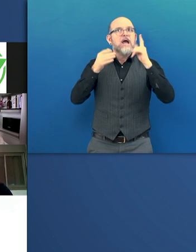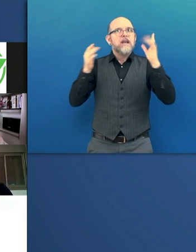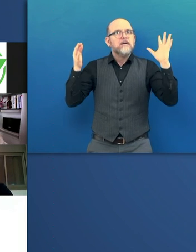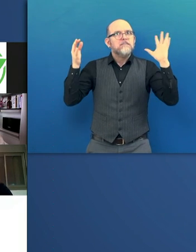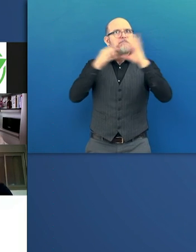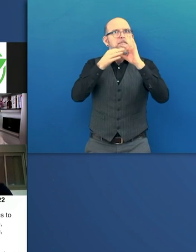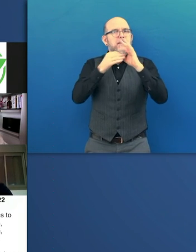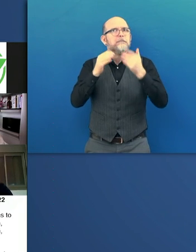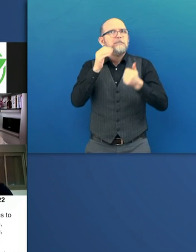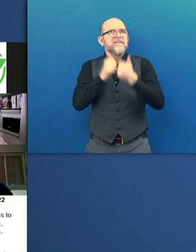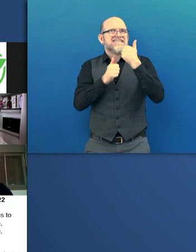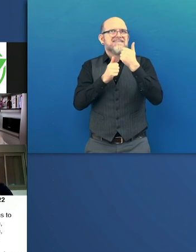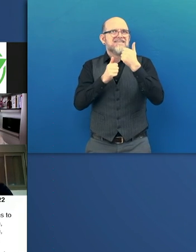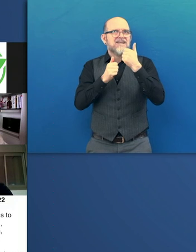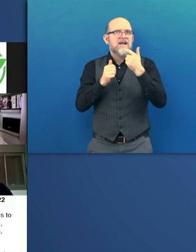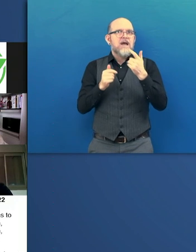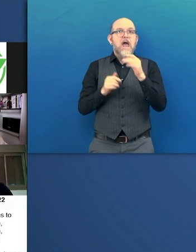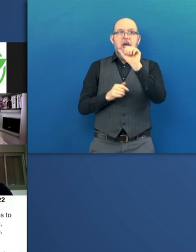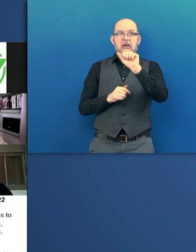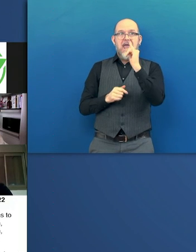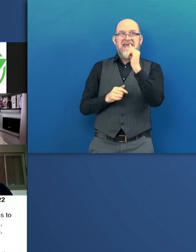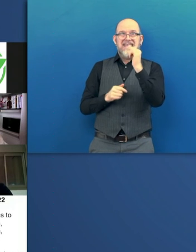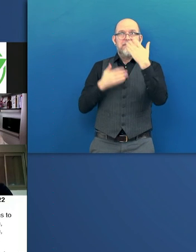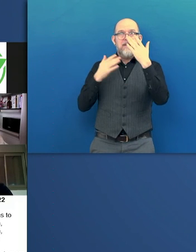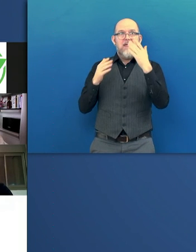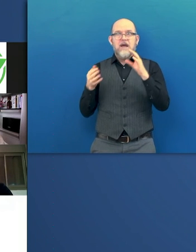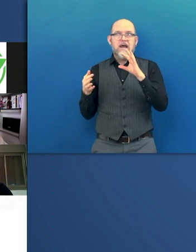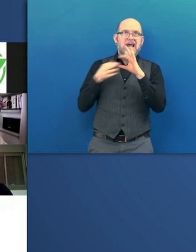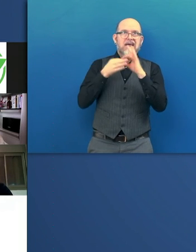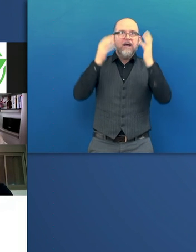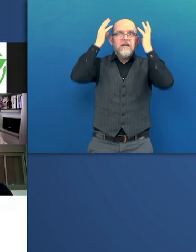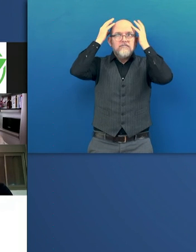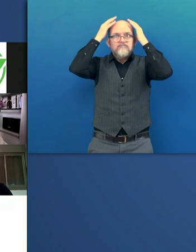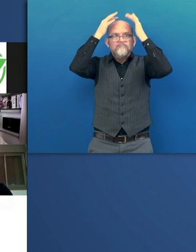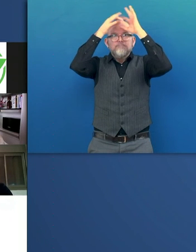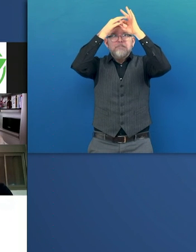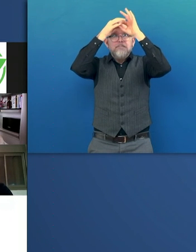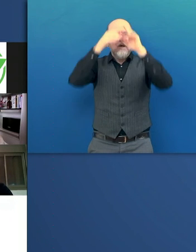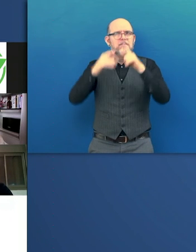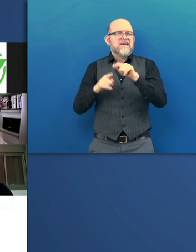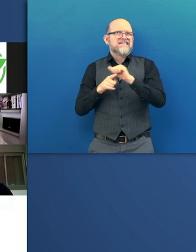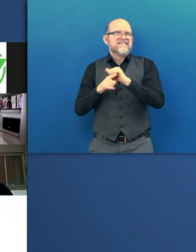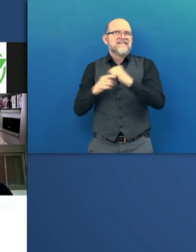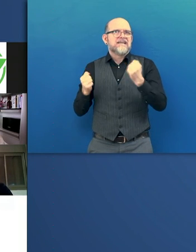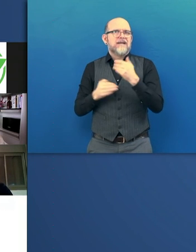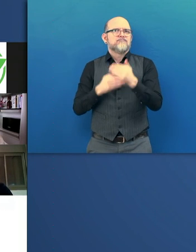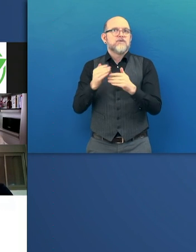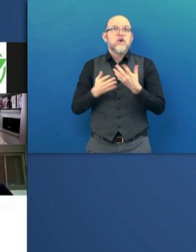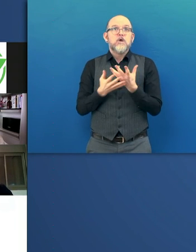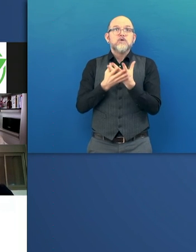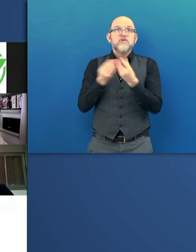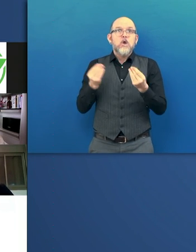an AI-based personalized trainings. Currently, we have solution for everyone,